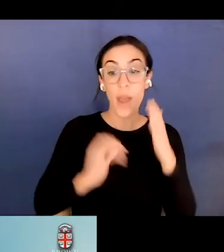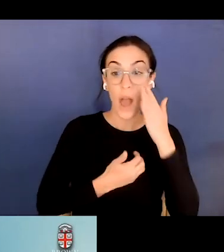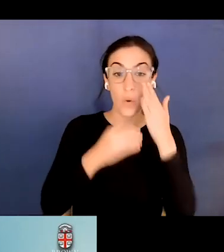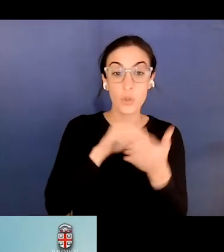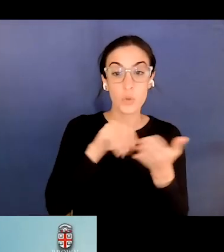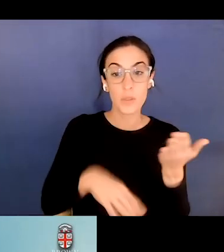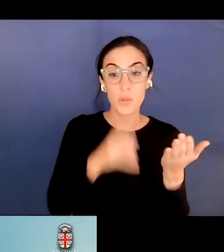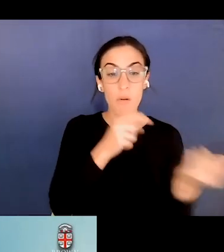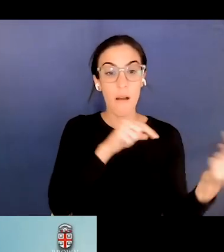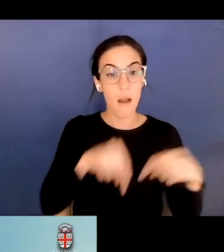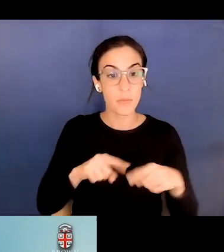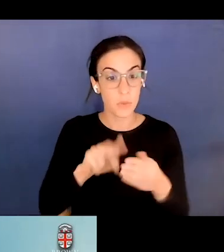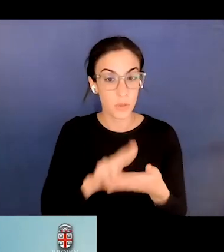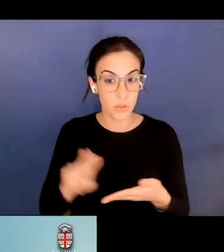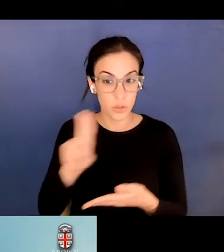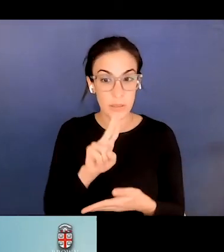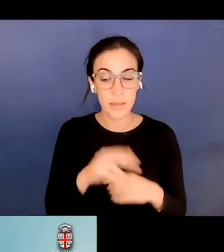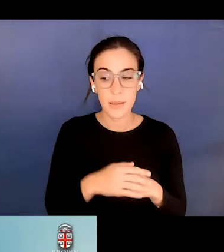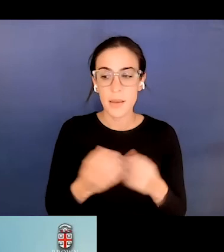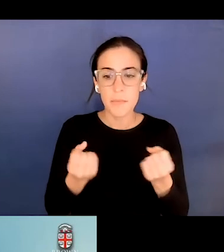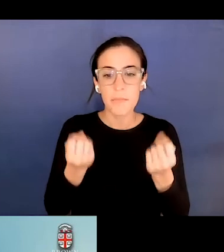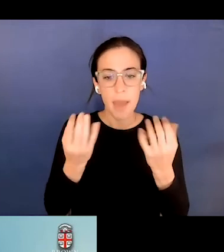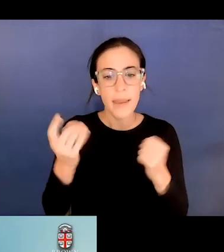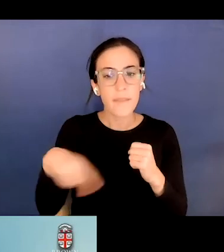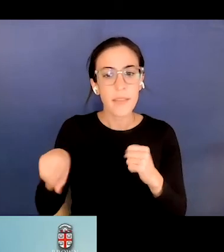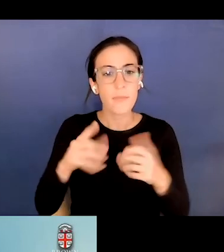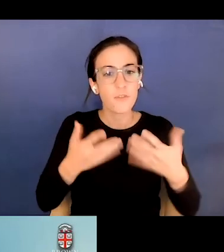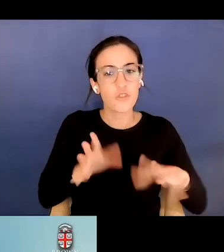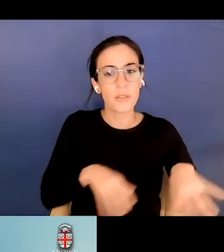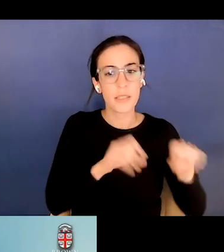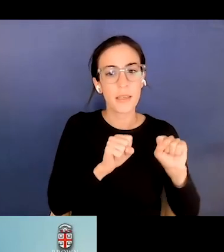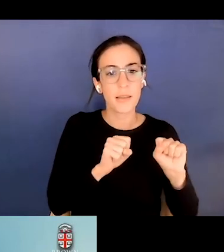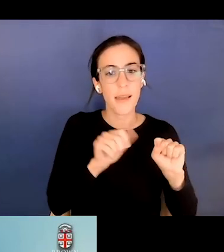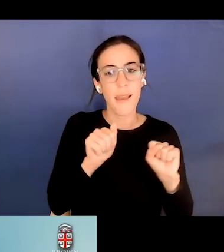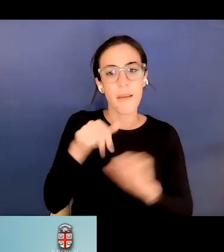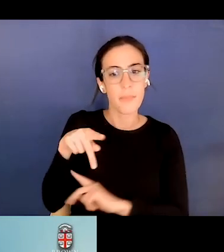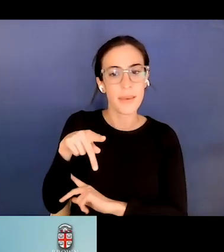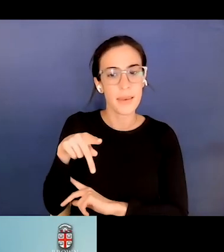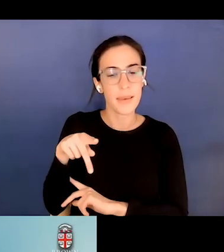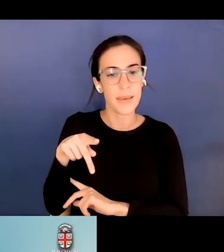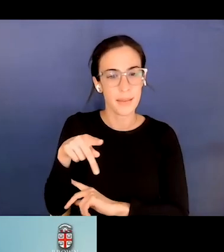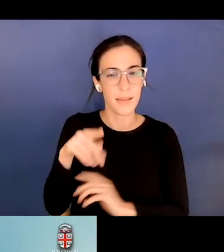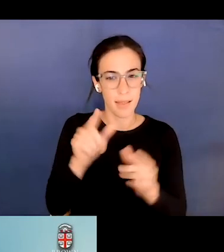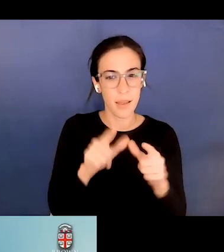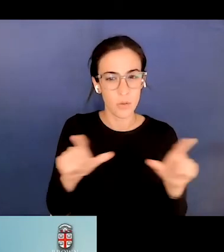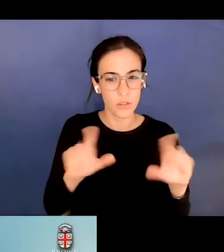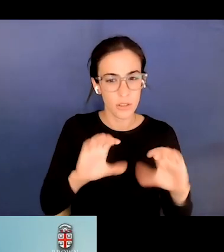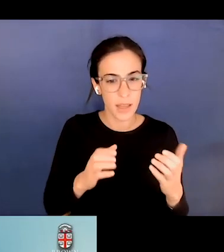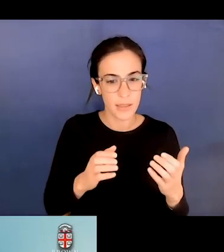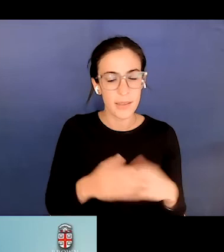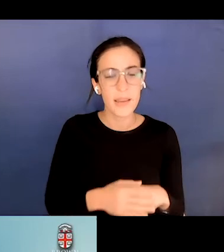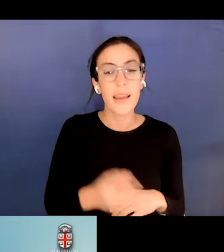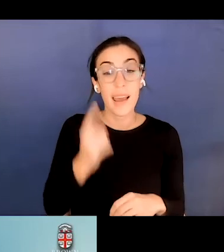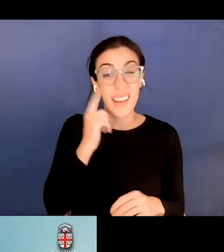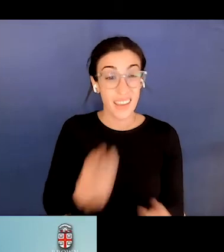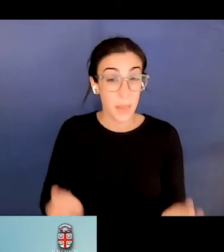come to the university, a lot of them have taken AP language classes. And I think the more we as instructors know about